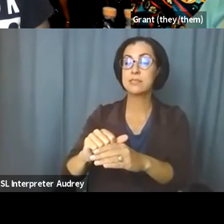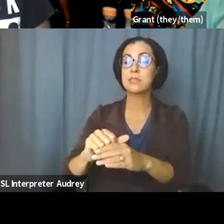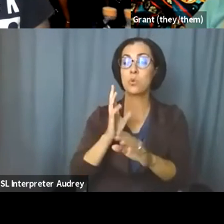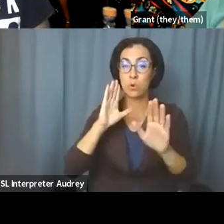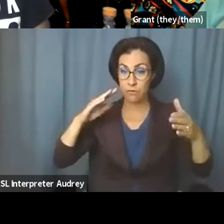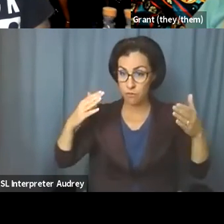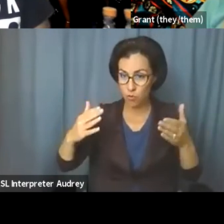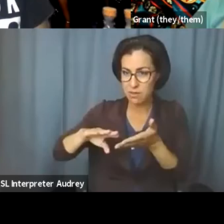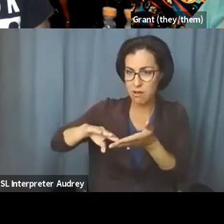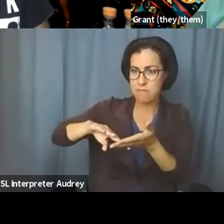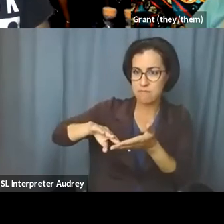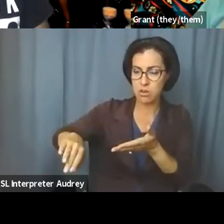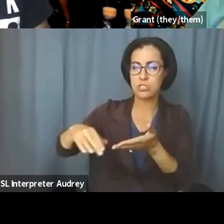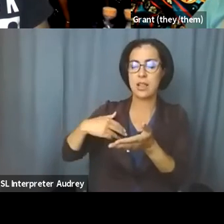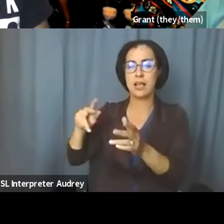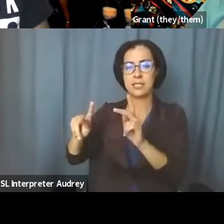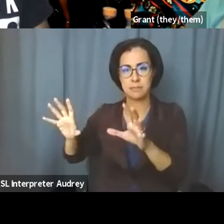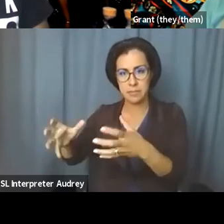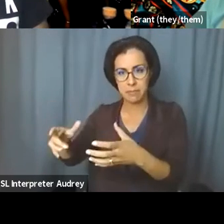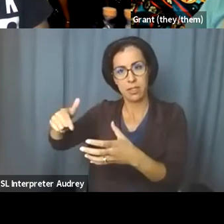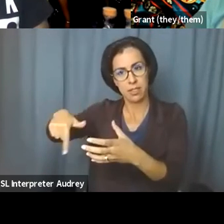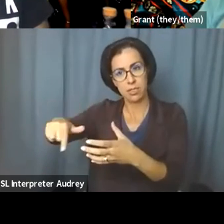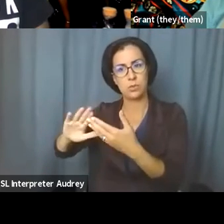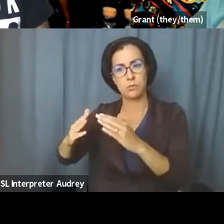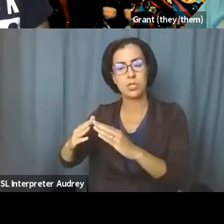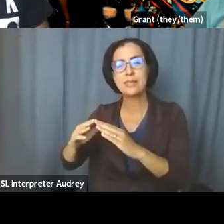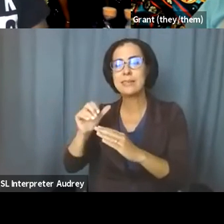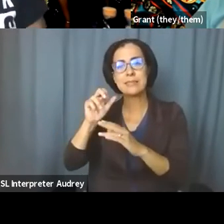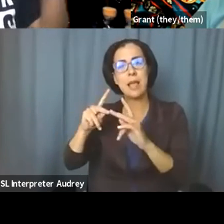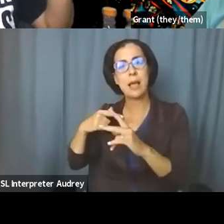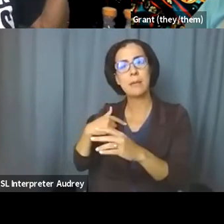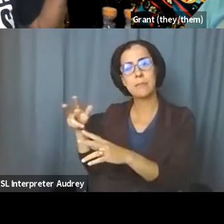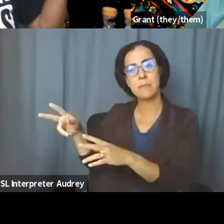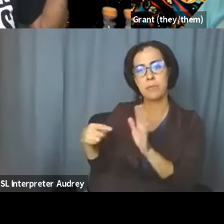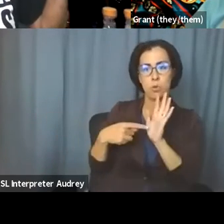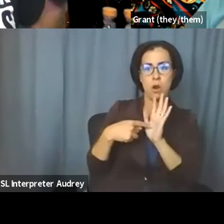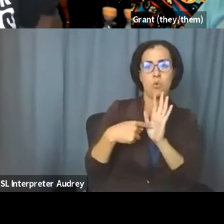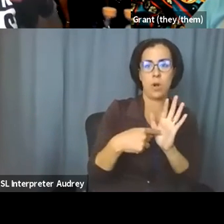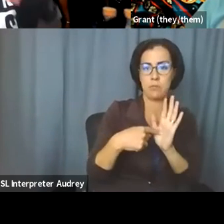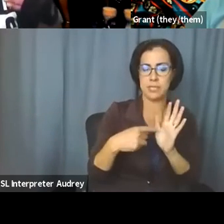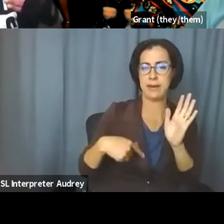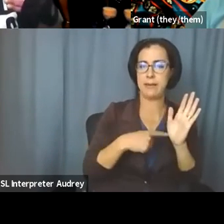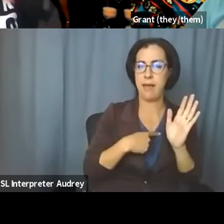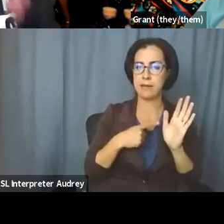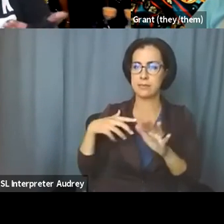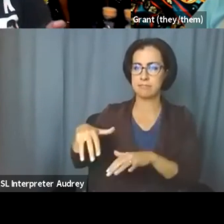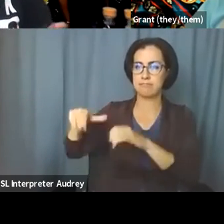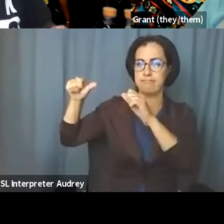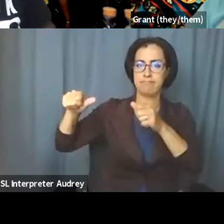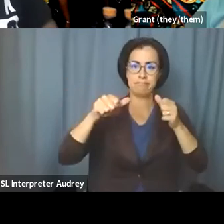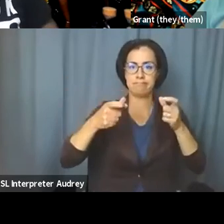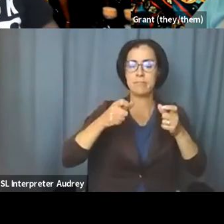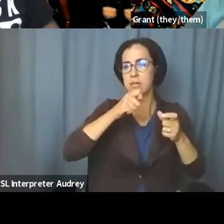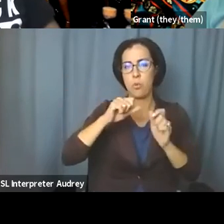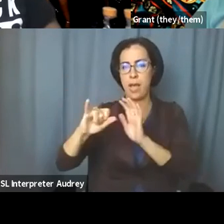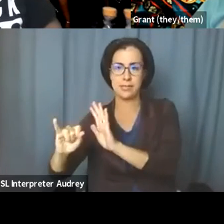communities who do this work, not the people who are doing extractive work on our behalf. So this space is welcoming folks